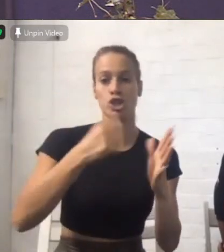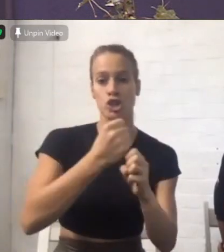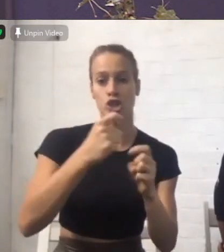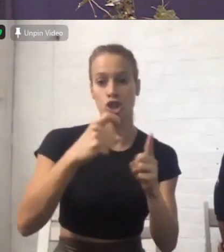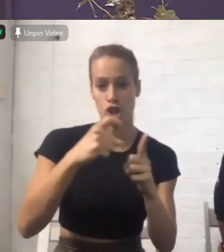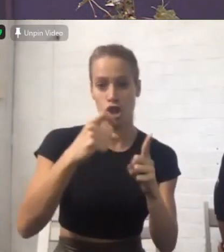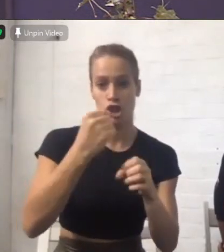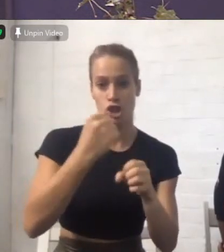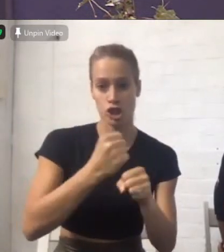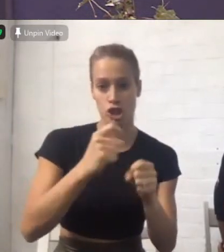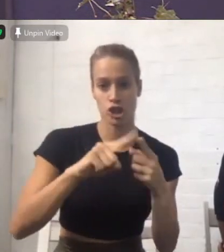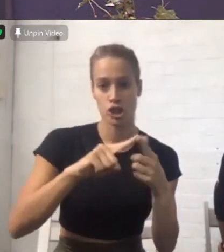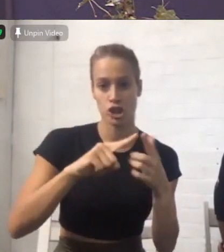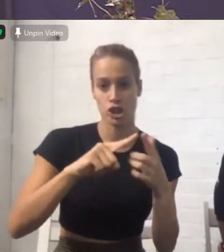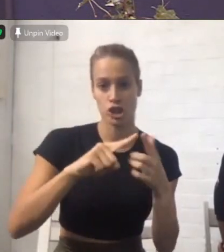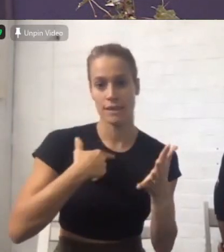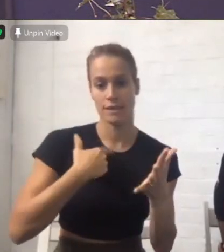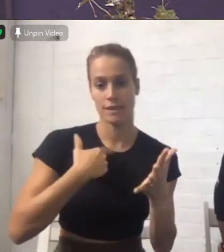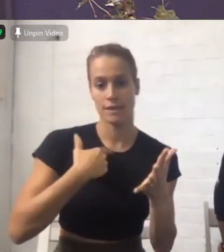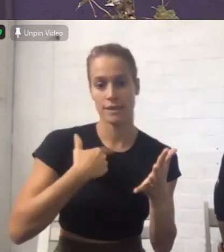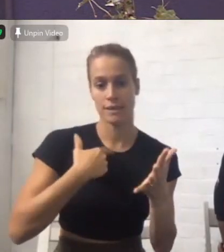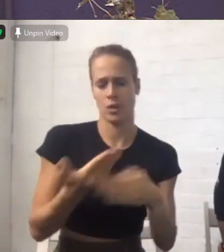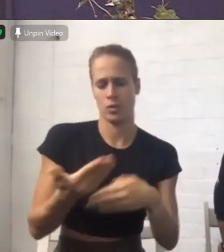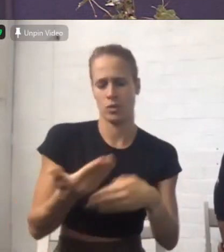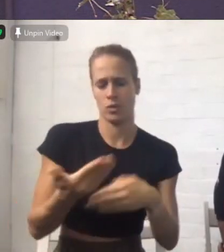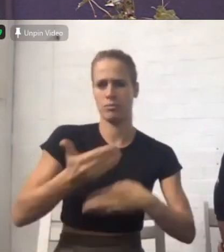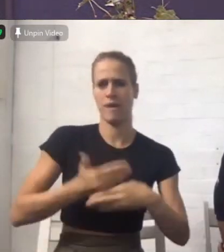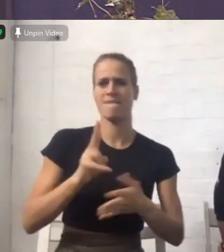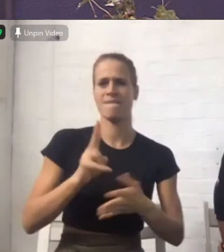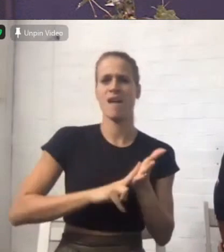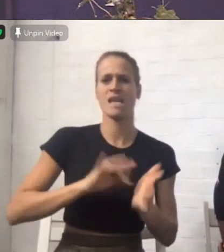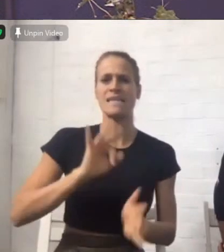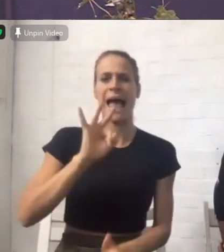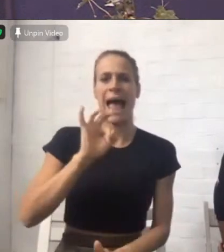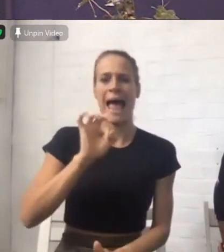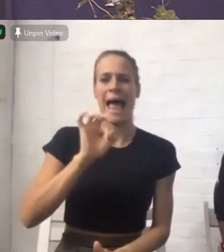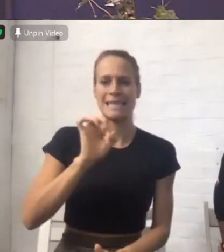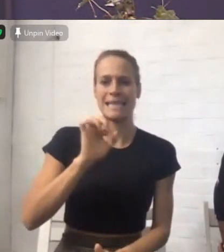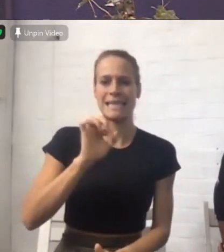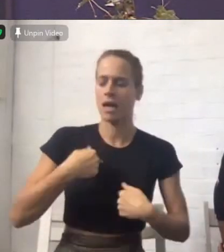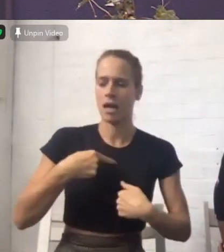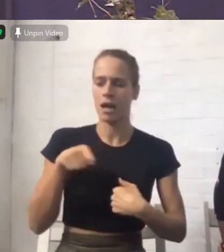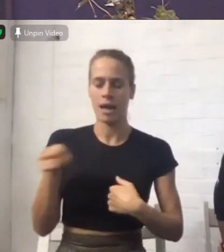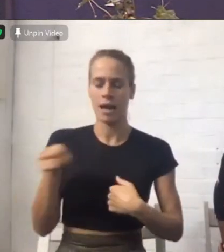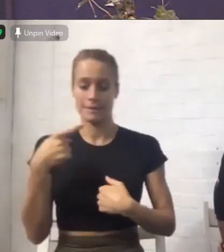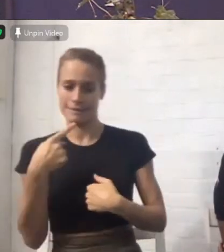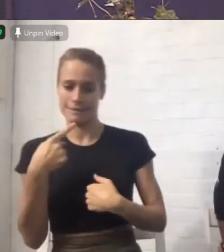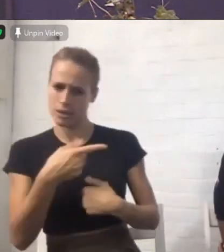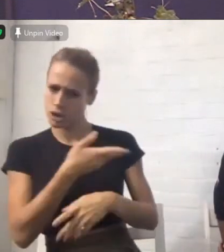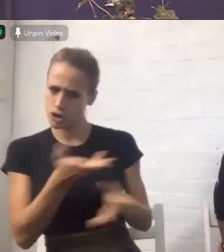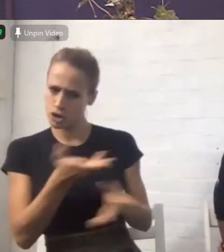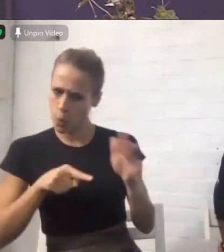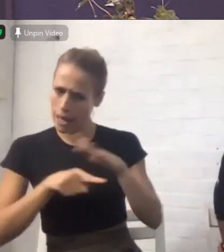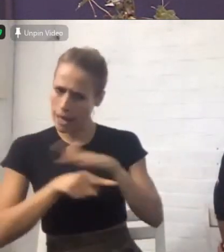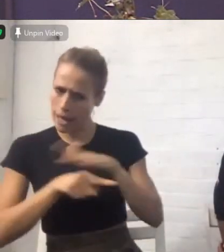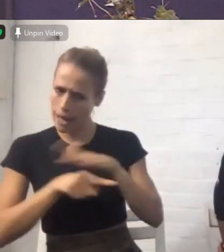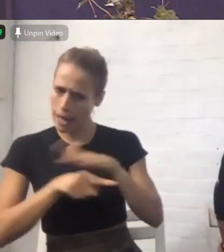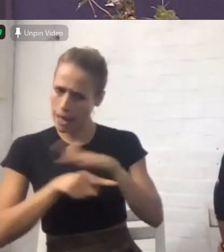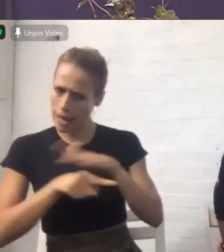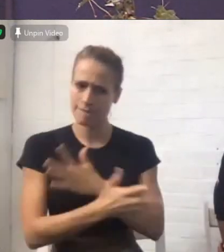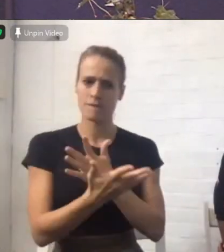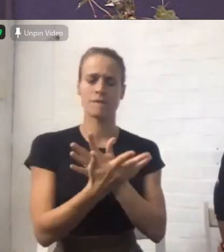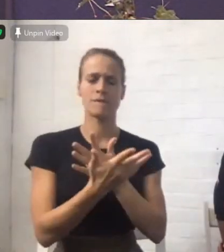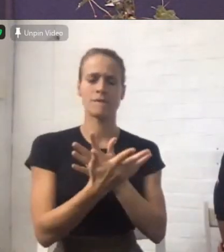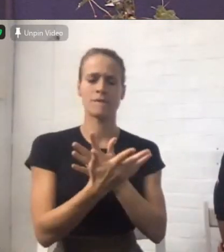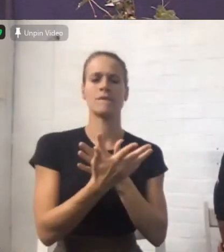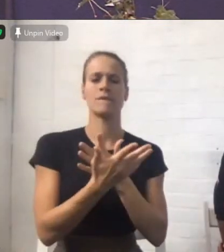Verse 18. Do not depart from here, I pray, until I come to you and bring out my offering and set it before you. And